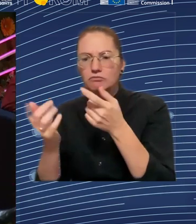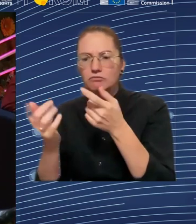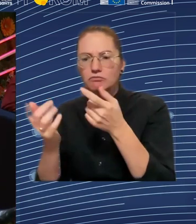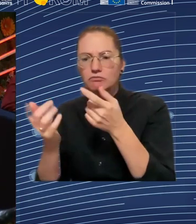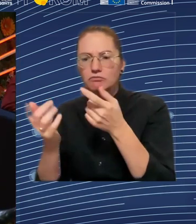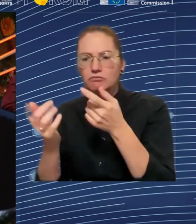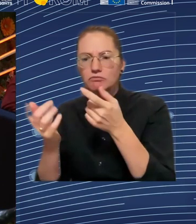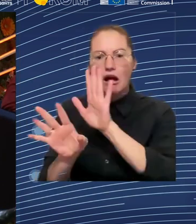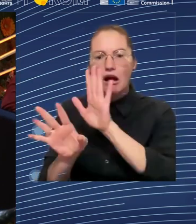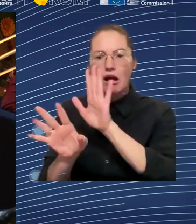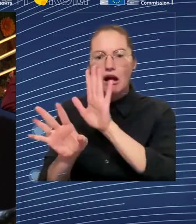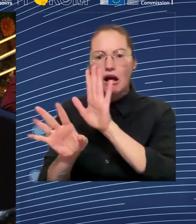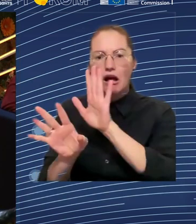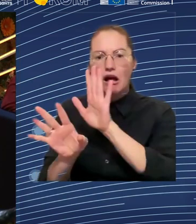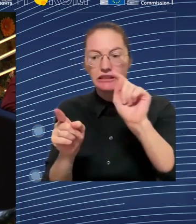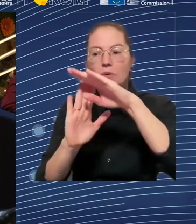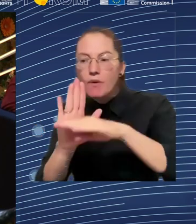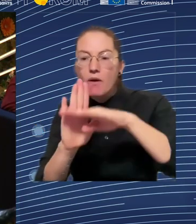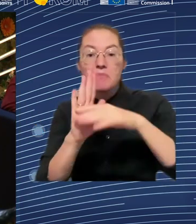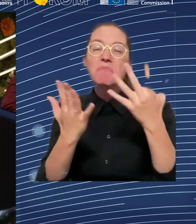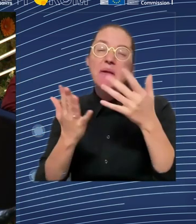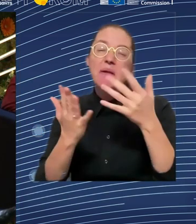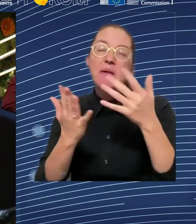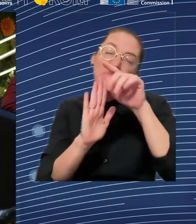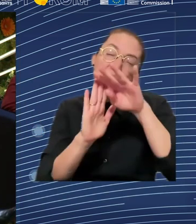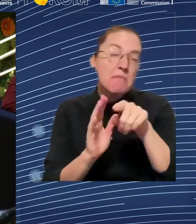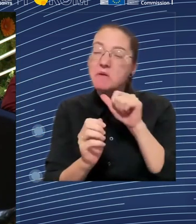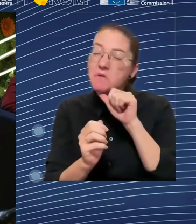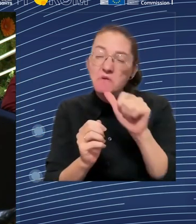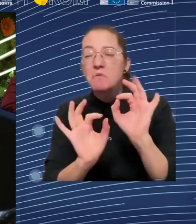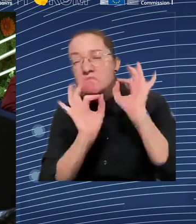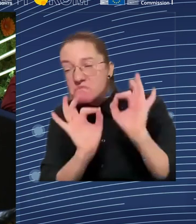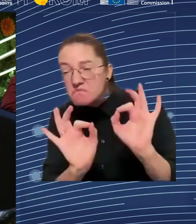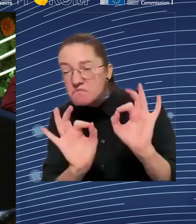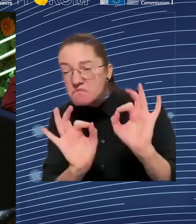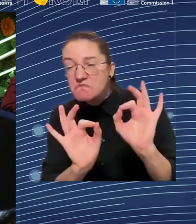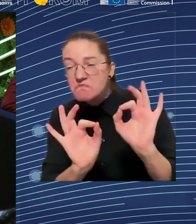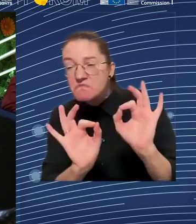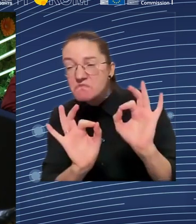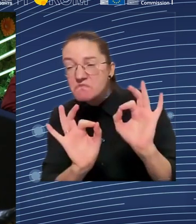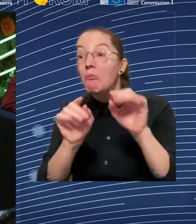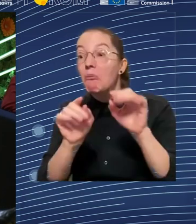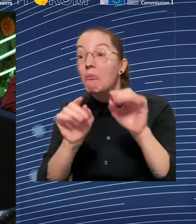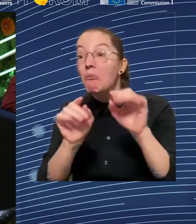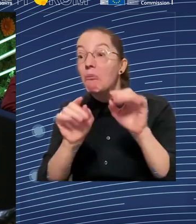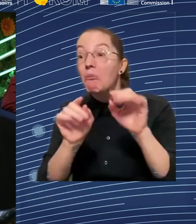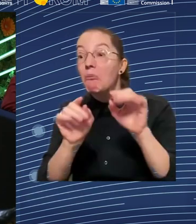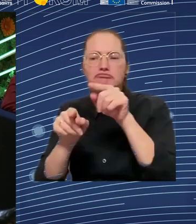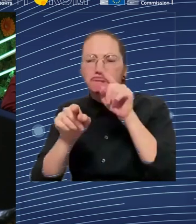Again, I think we need to make training more responsive to changing skill needs. And